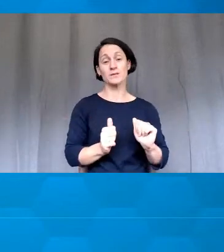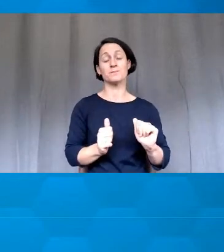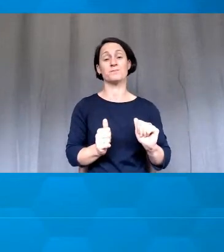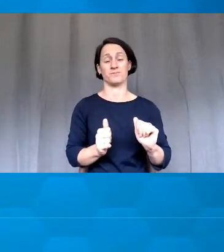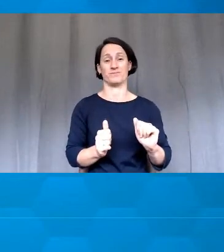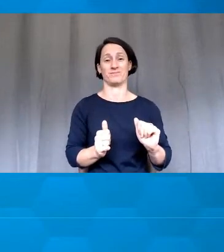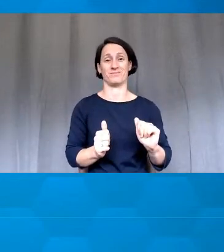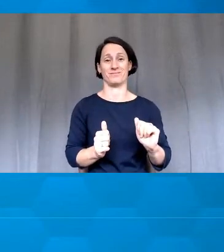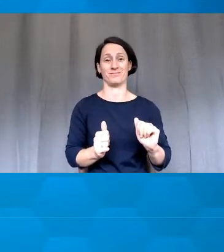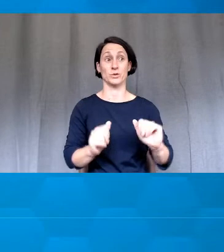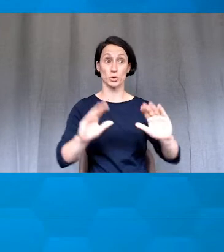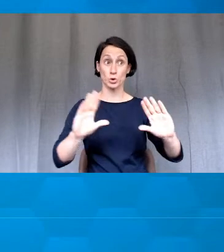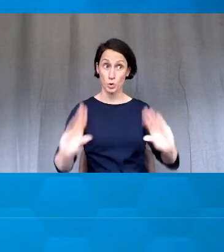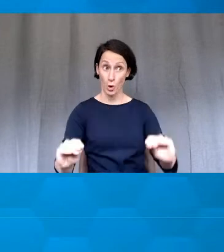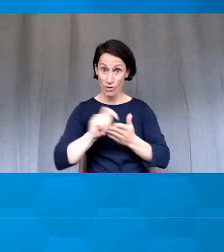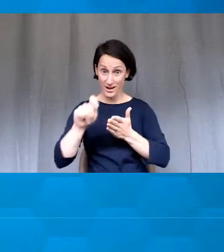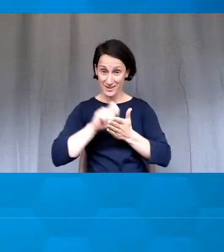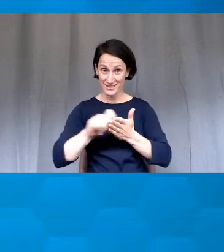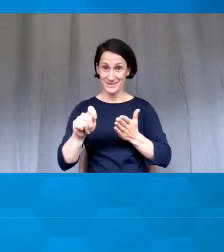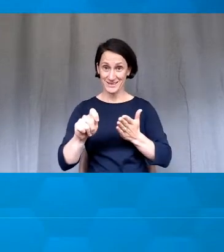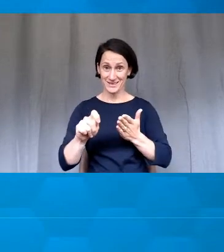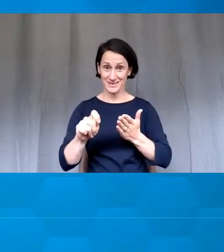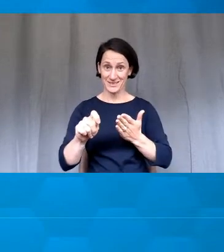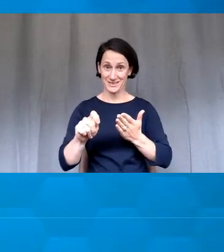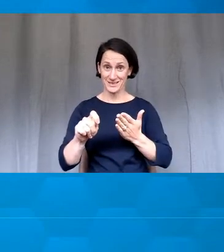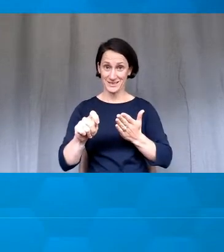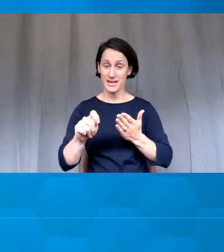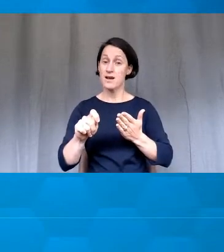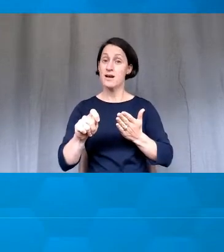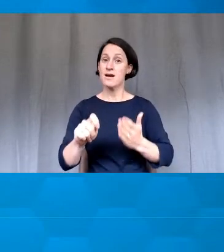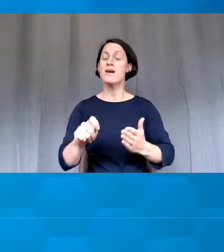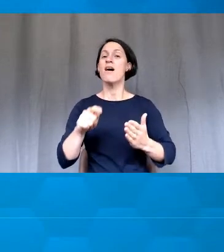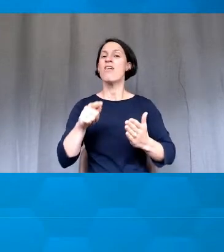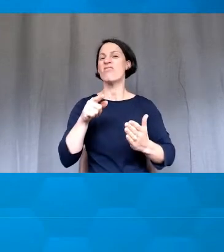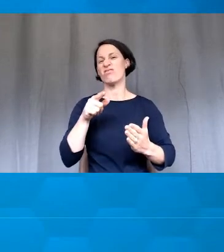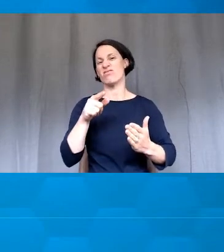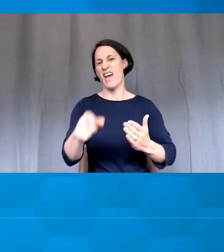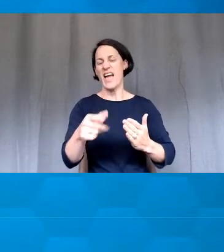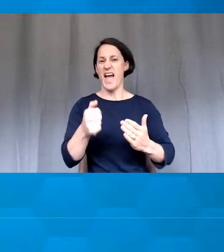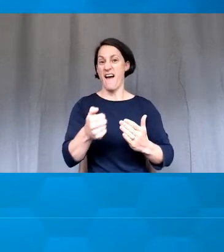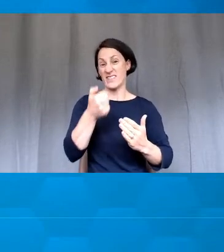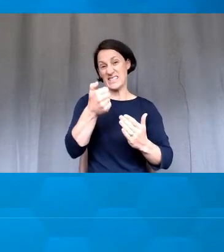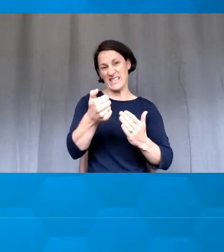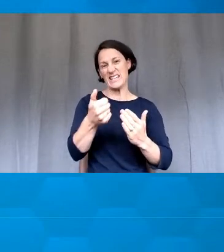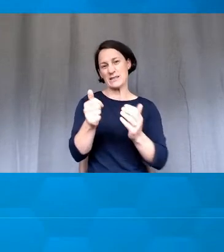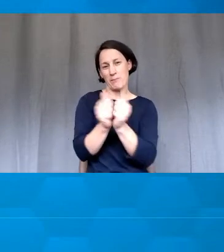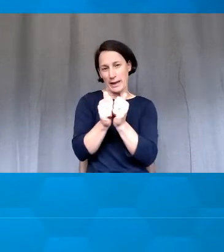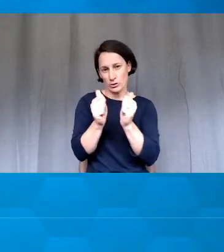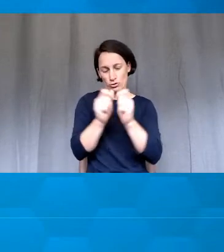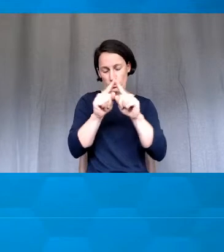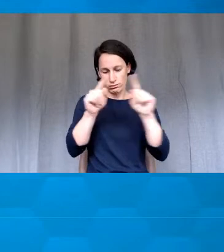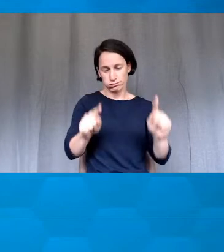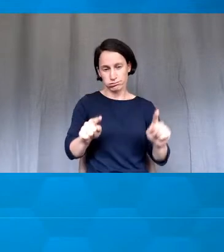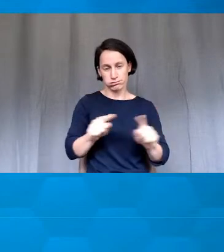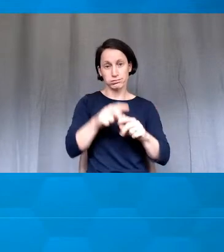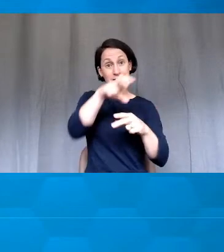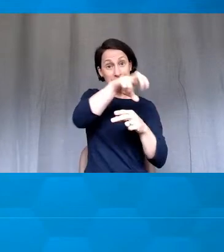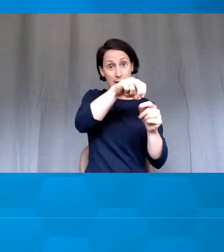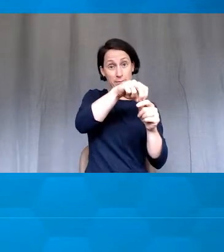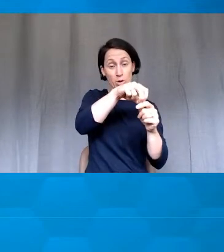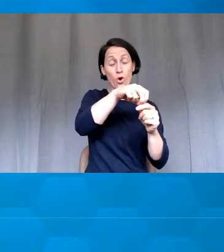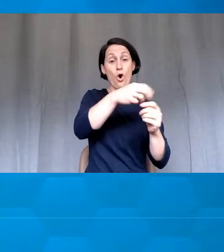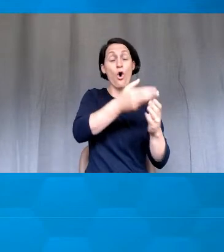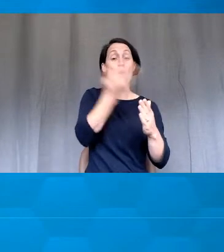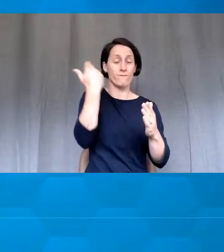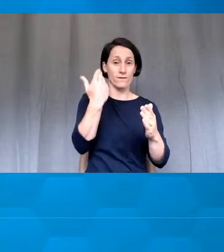stop writing. Take the staple out of their package of six sheets of paper. Organize them alphabetically.